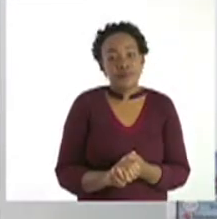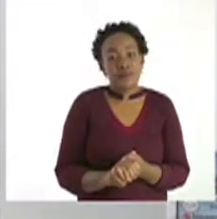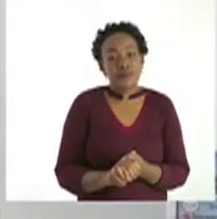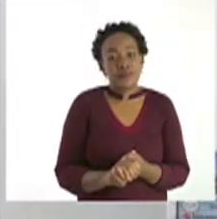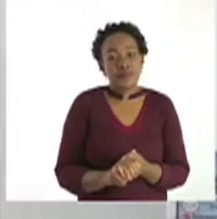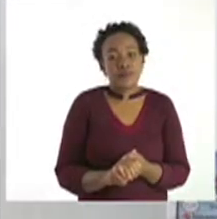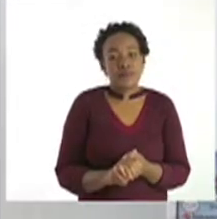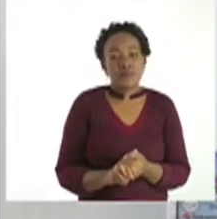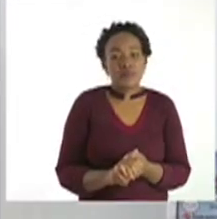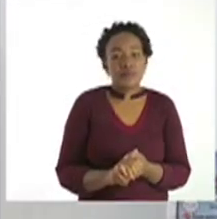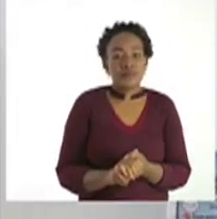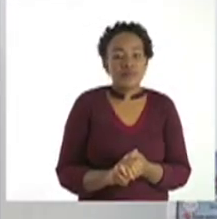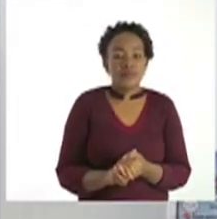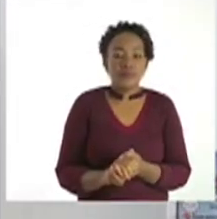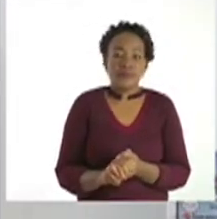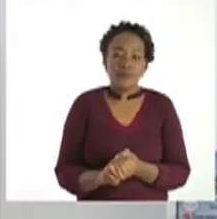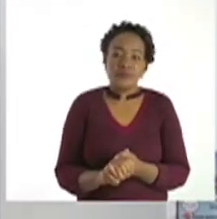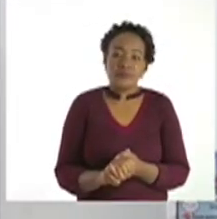Okay.